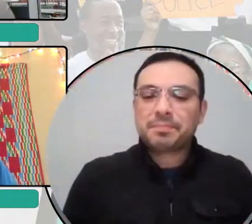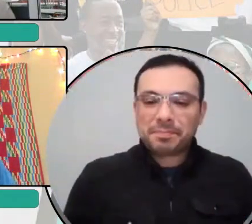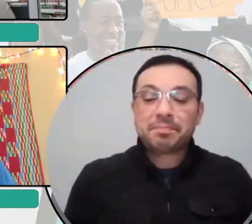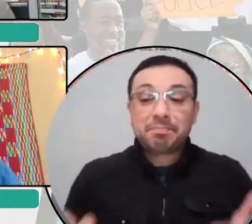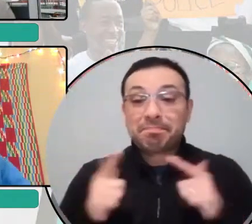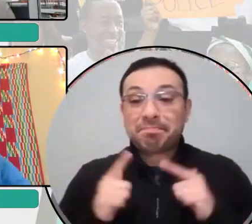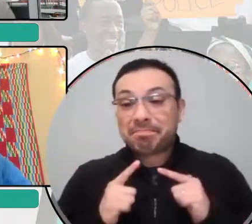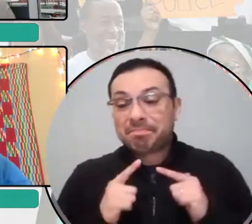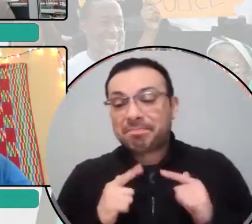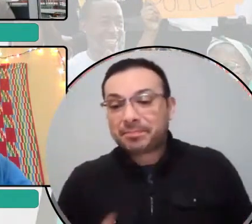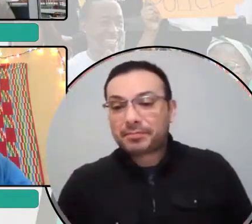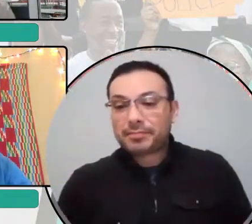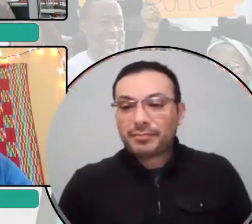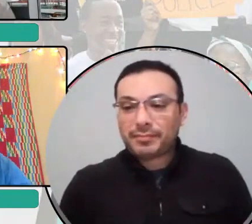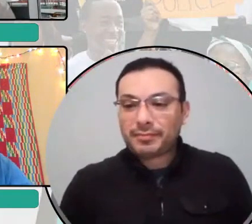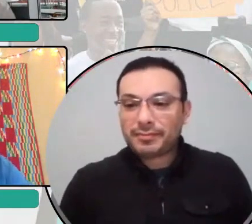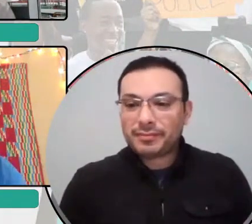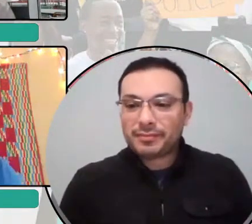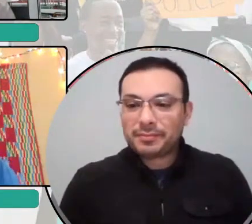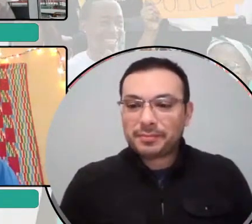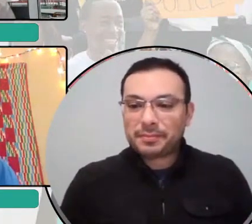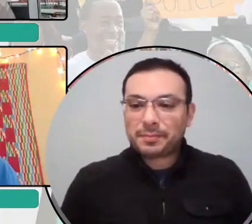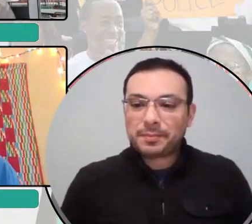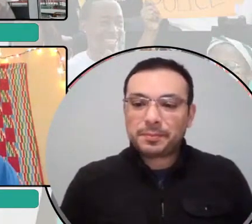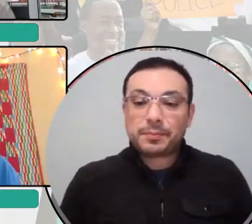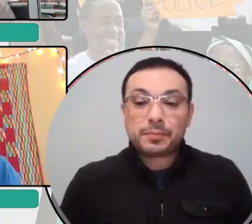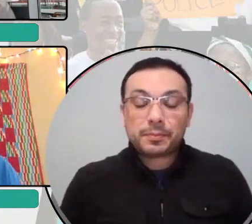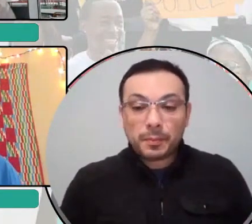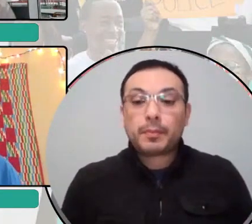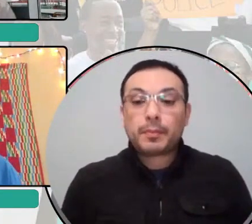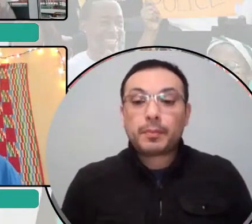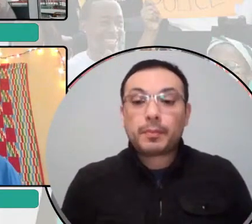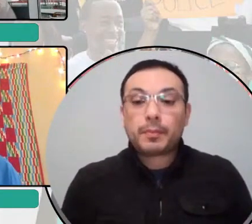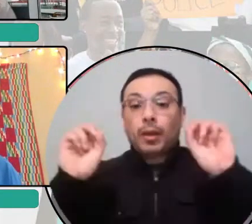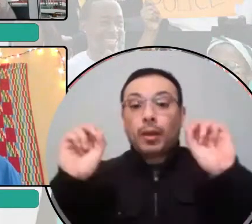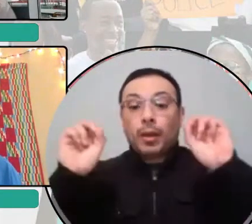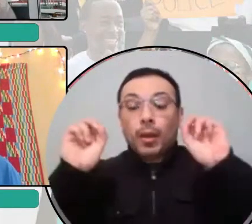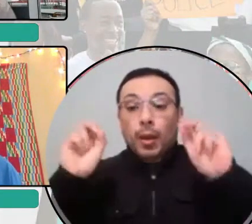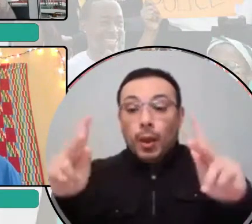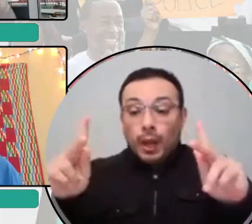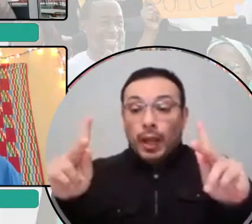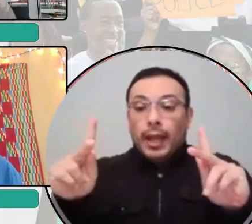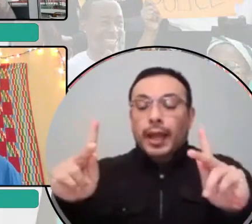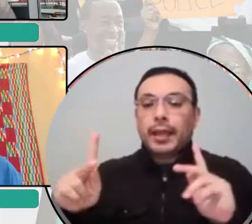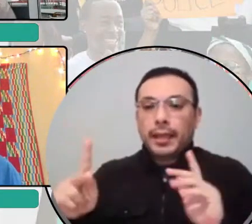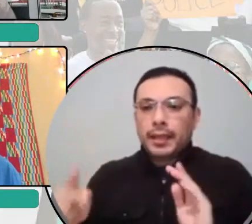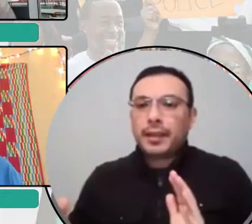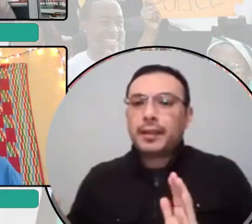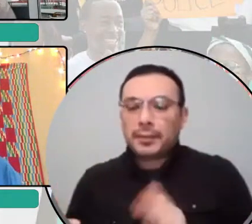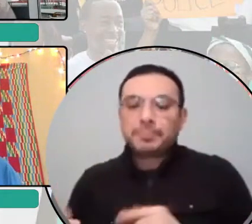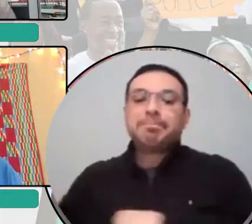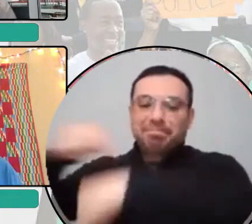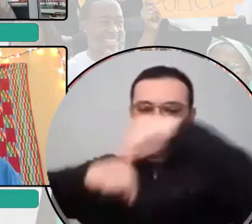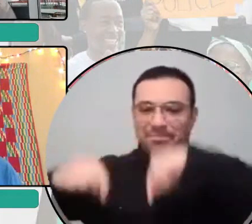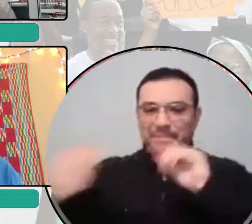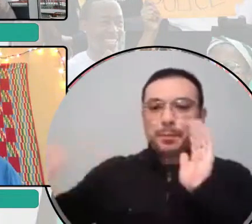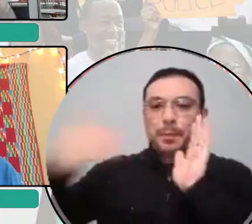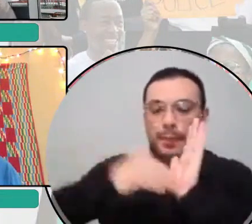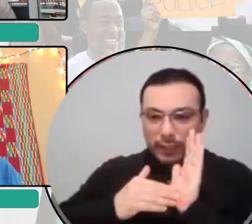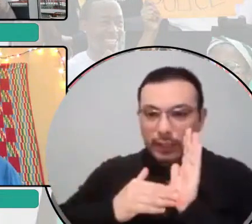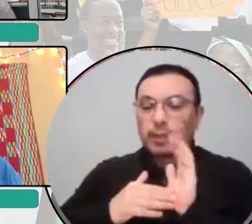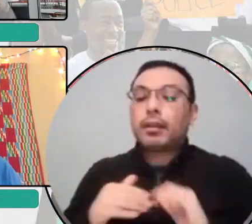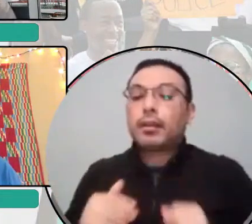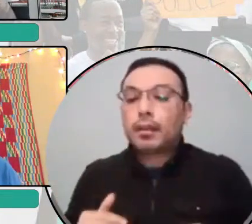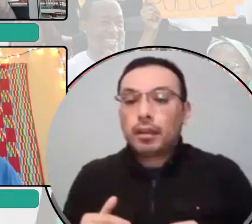Okay. Thank you. All right. So Dean, um, is it useful to ask how do we define